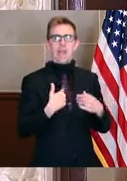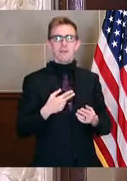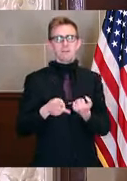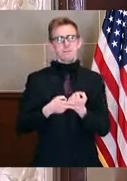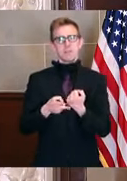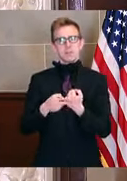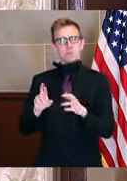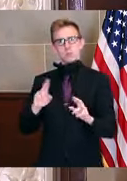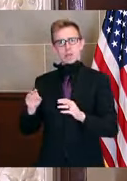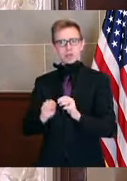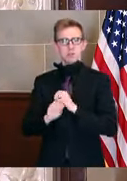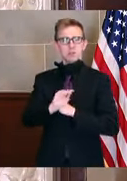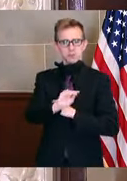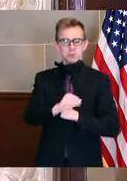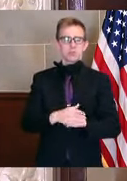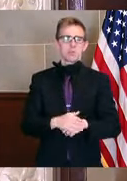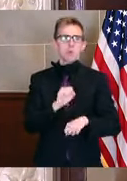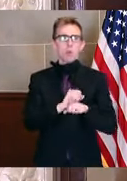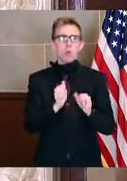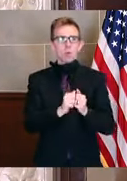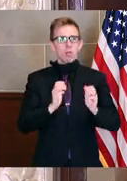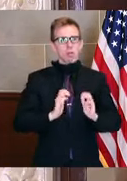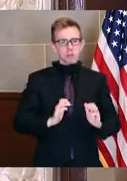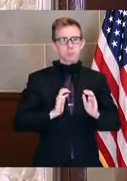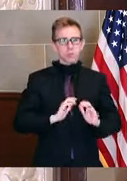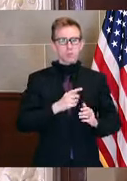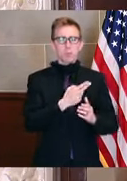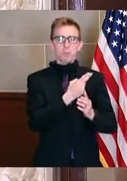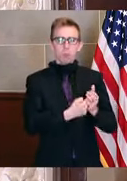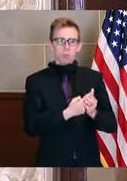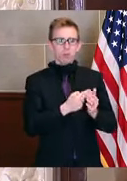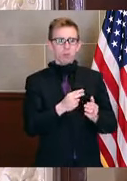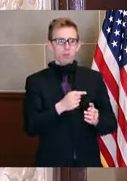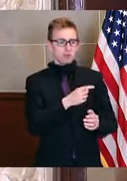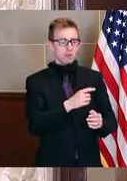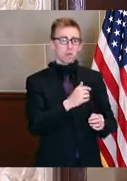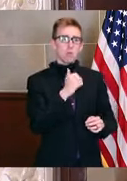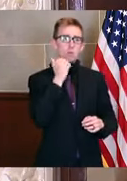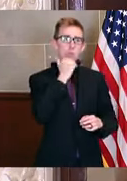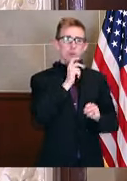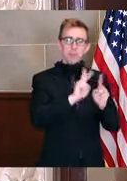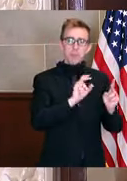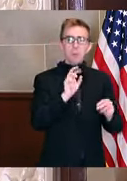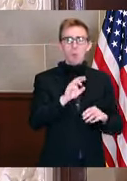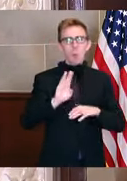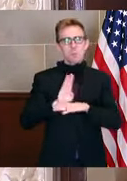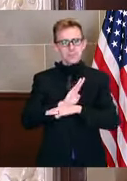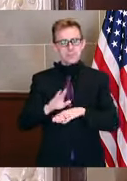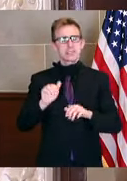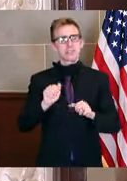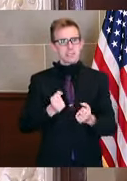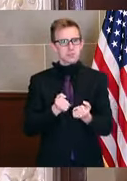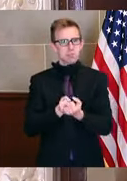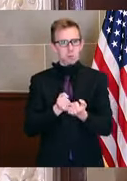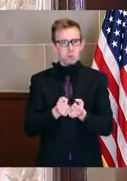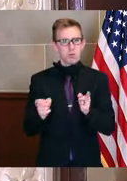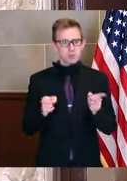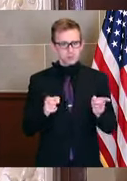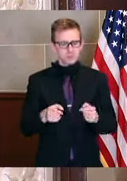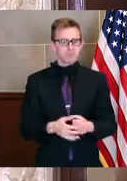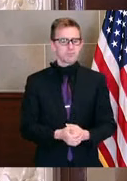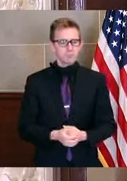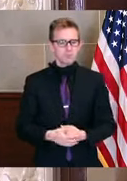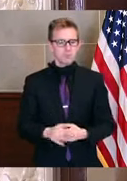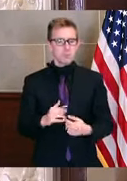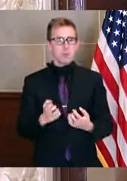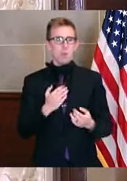to work with their customers, both consumer and commercial, in dealing with the effects of this crisis. I want